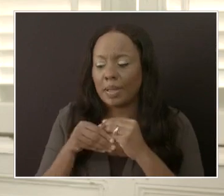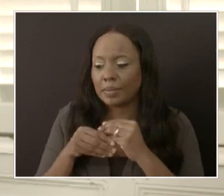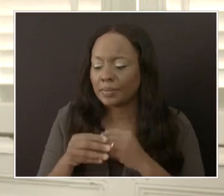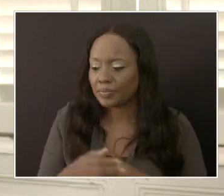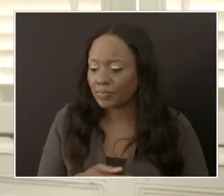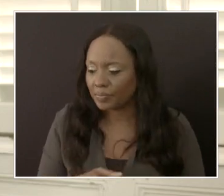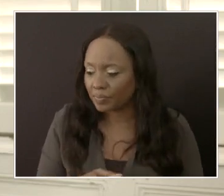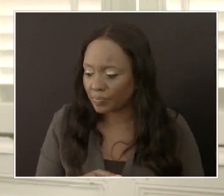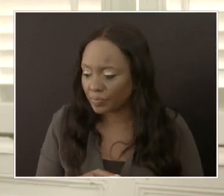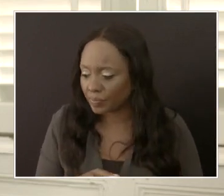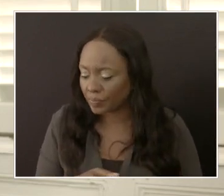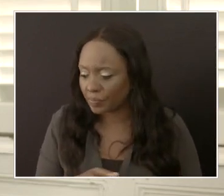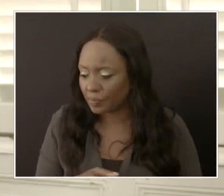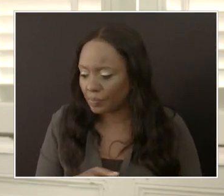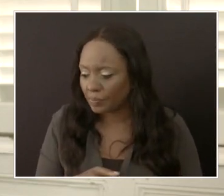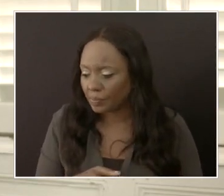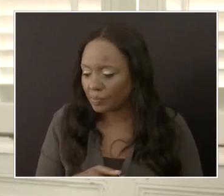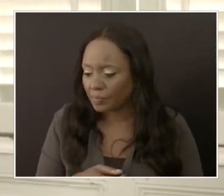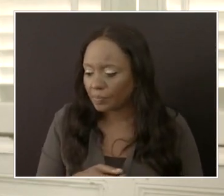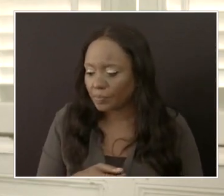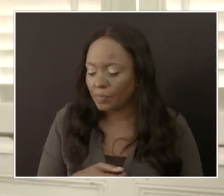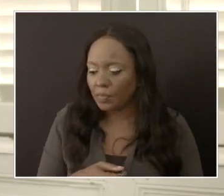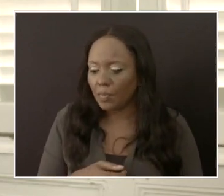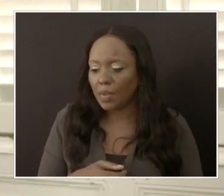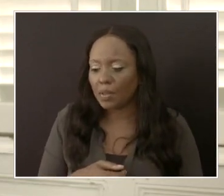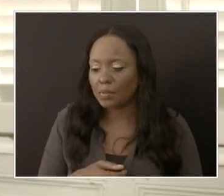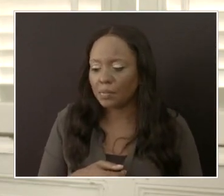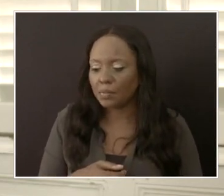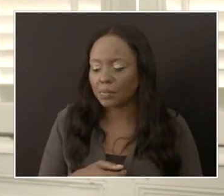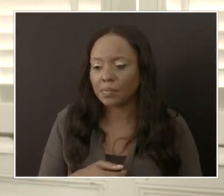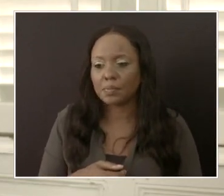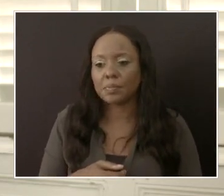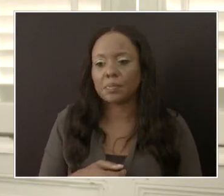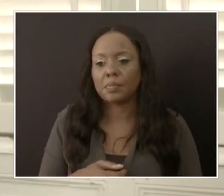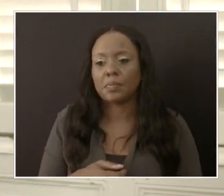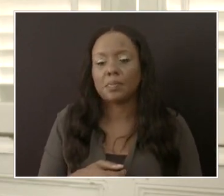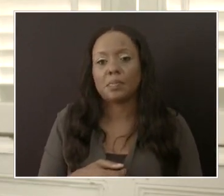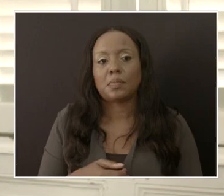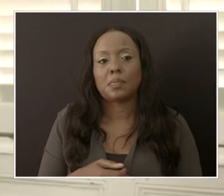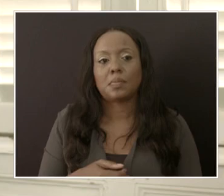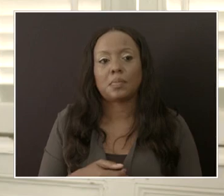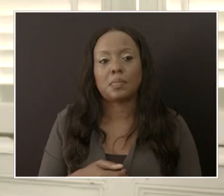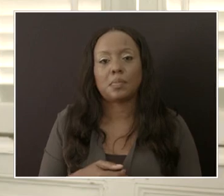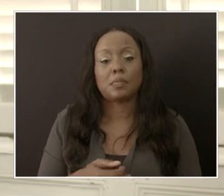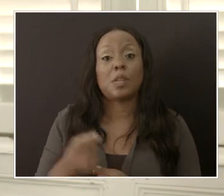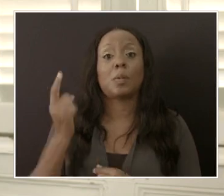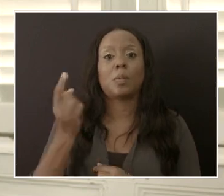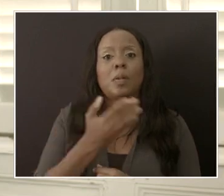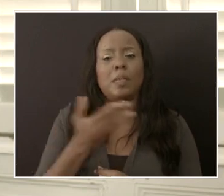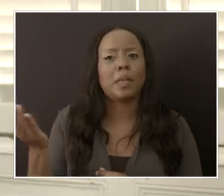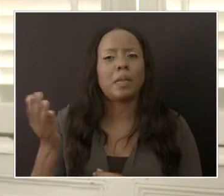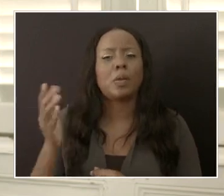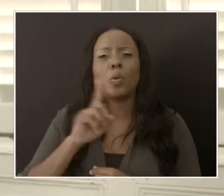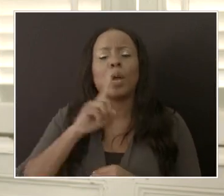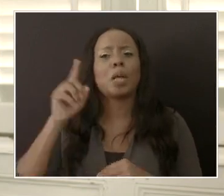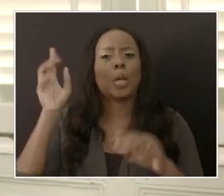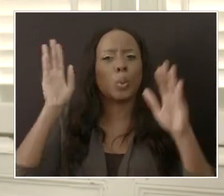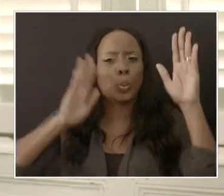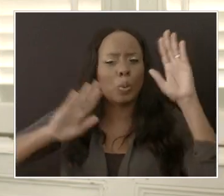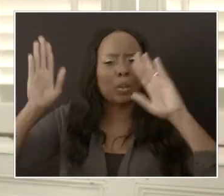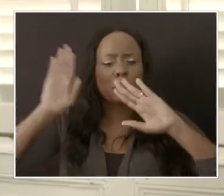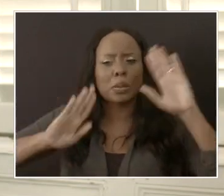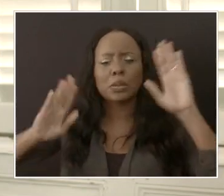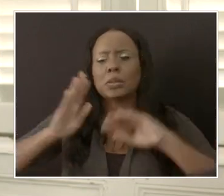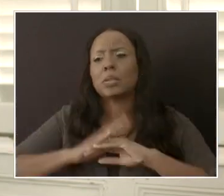And one of the things that we are concerned about in the unit is that over the Christmas holidays, persons